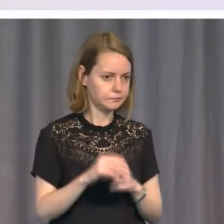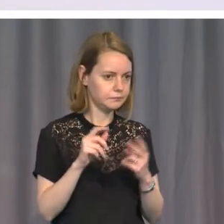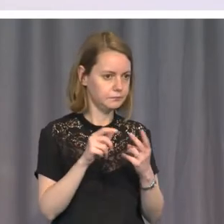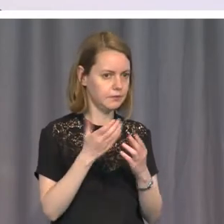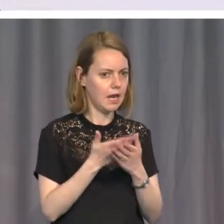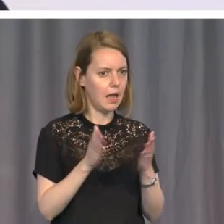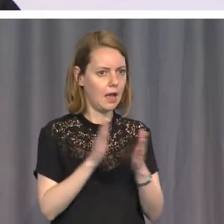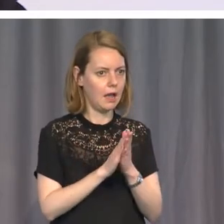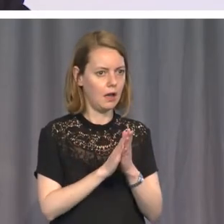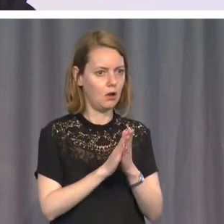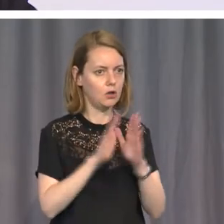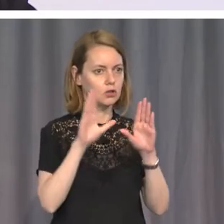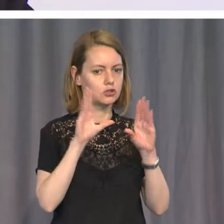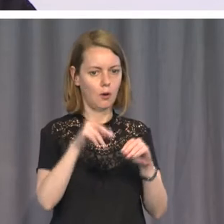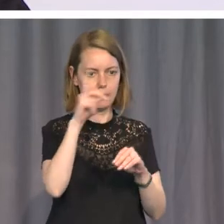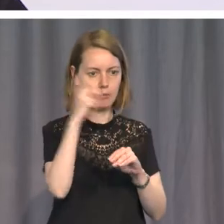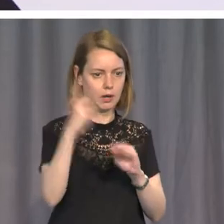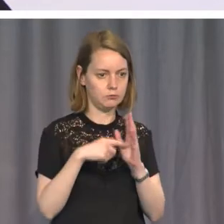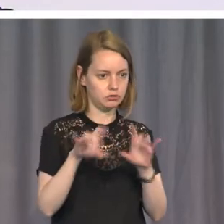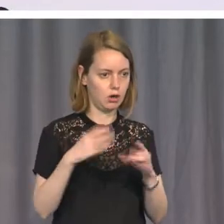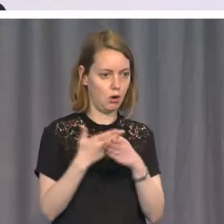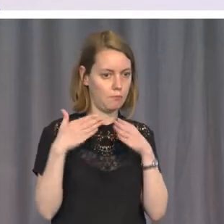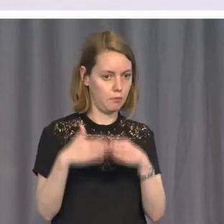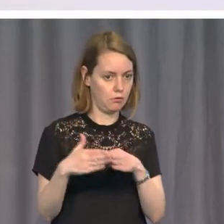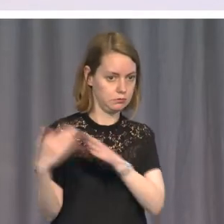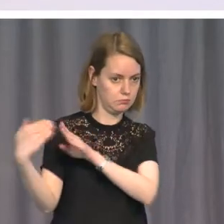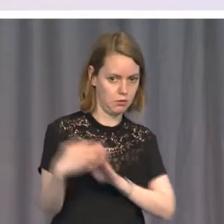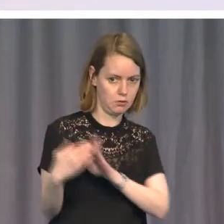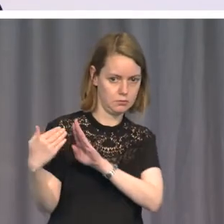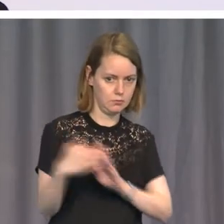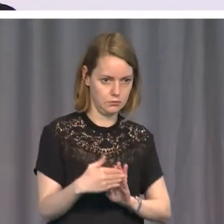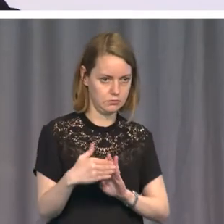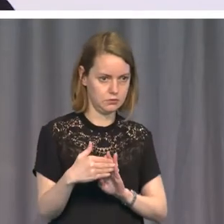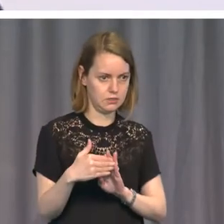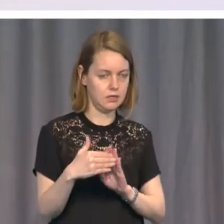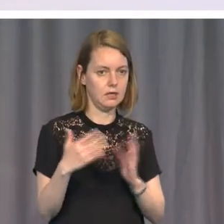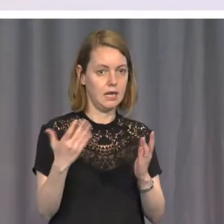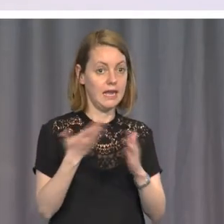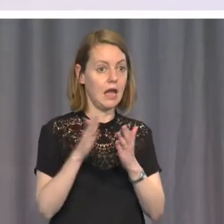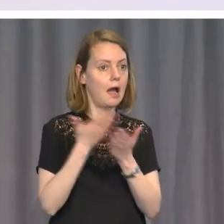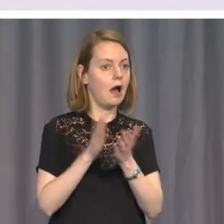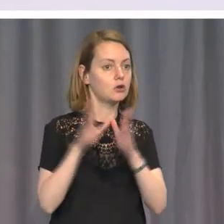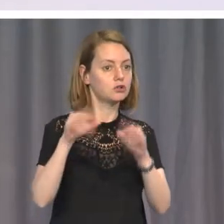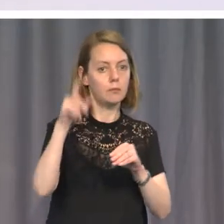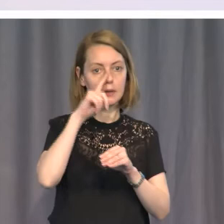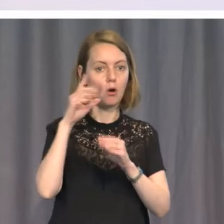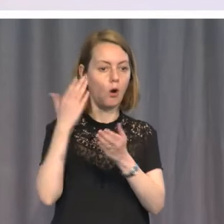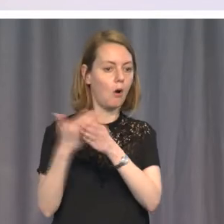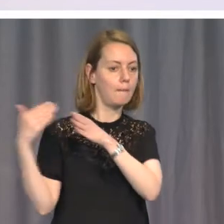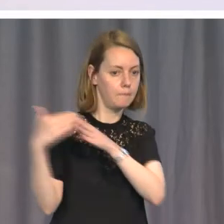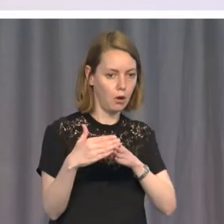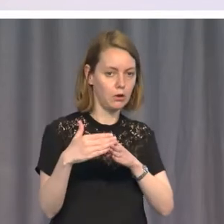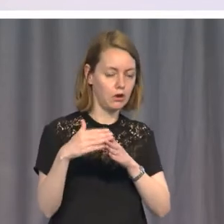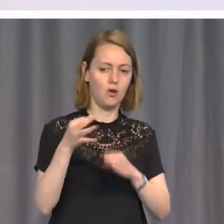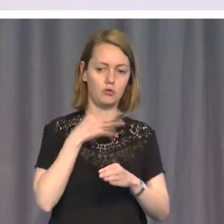seeking asylum is to end the persecution that makes them seek asylum and risk their lives in